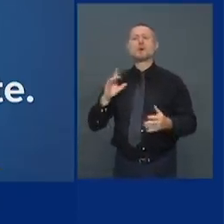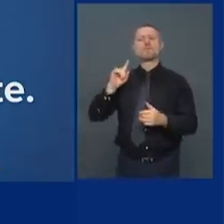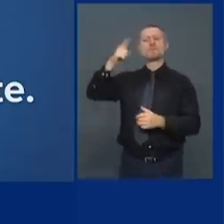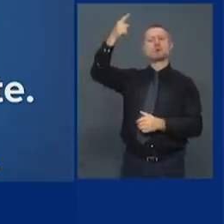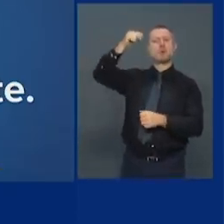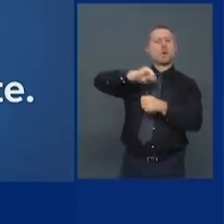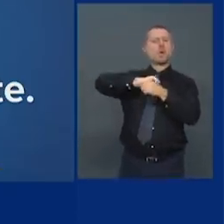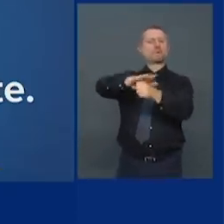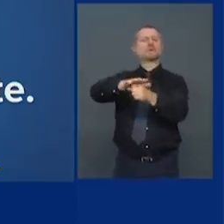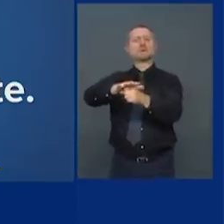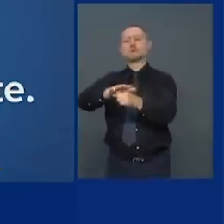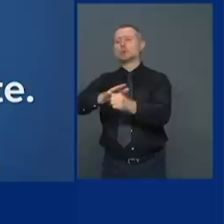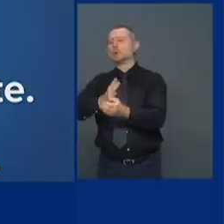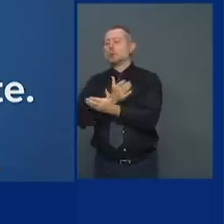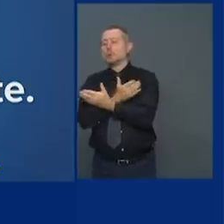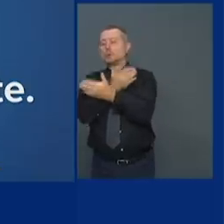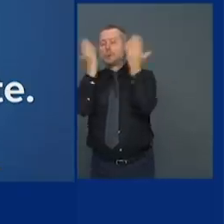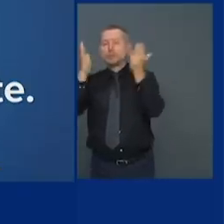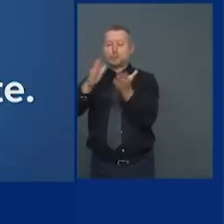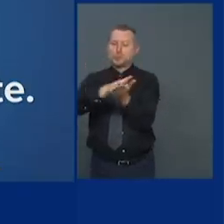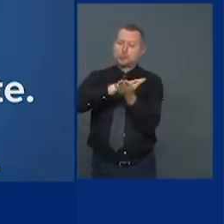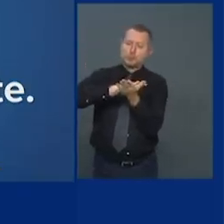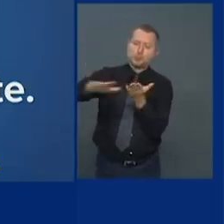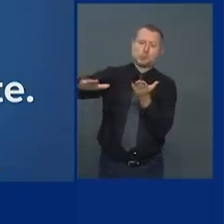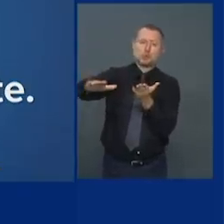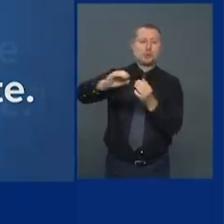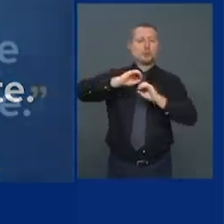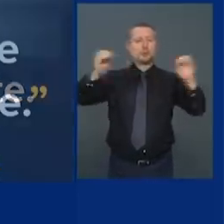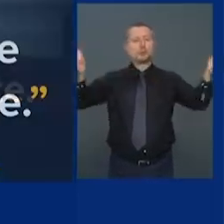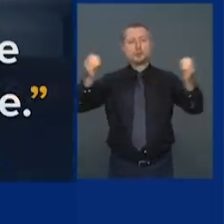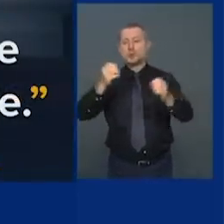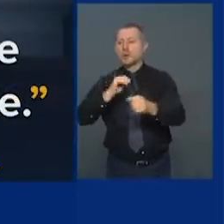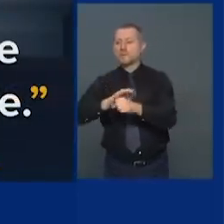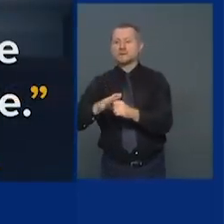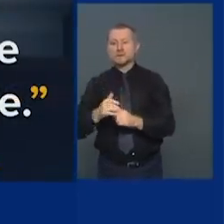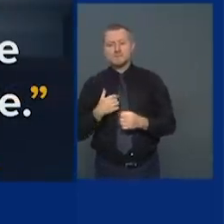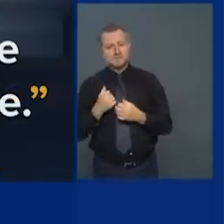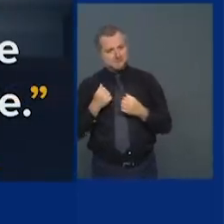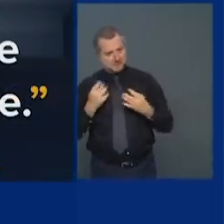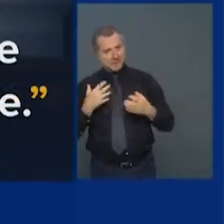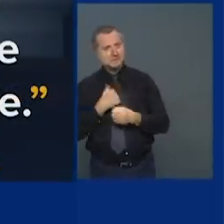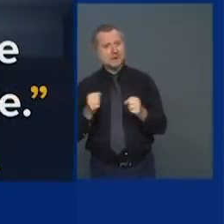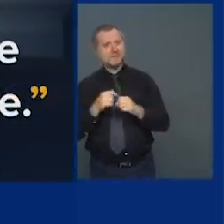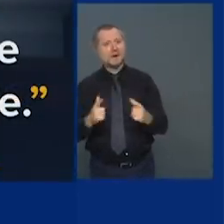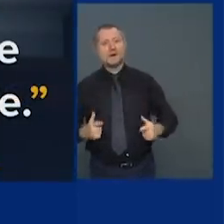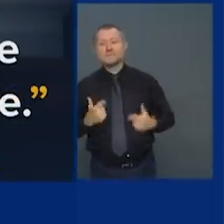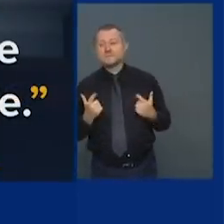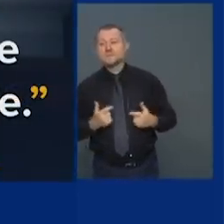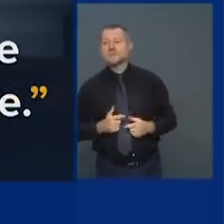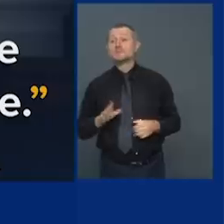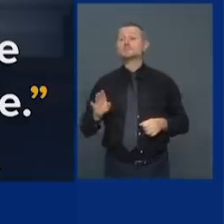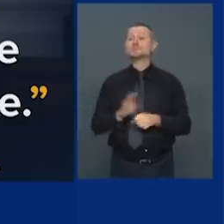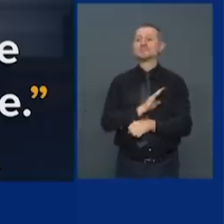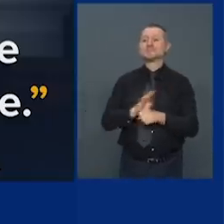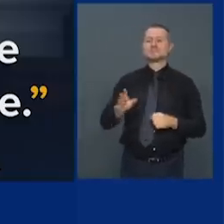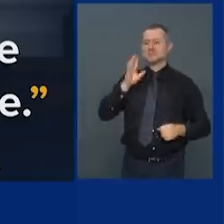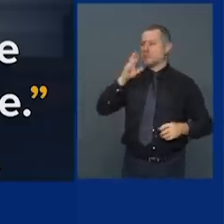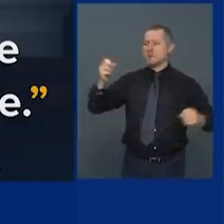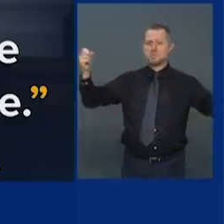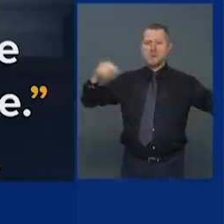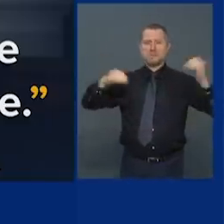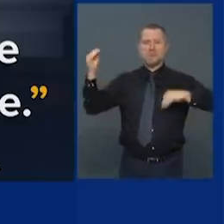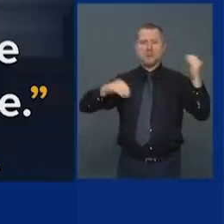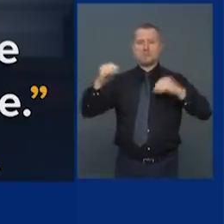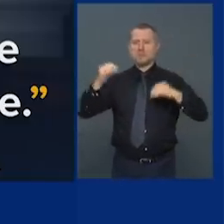first covid free state and think of the business opportunities if you're the first covid free state i said this last week